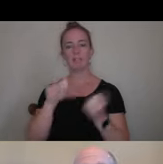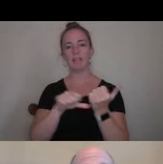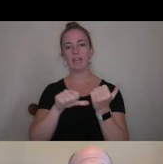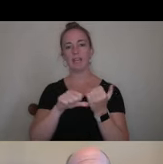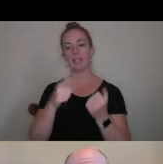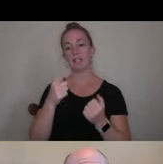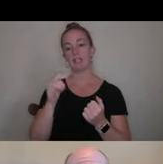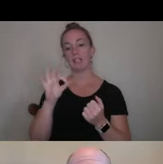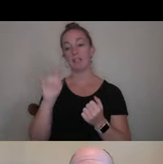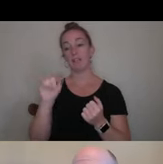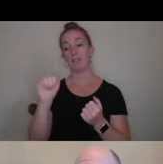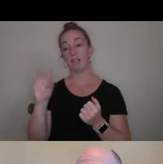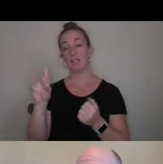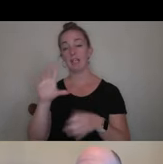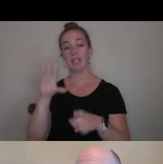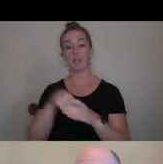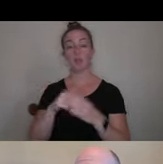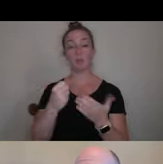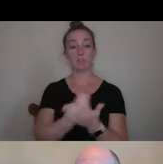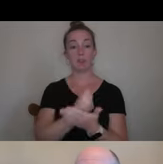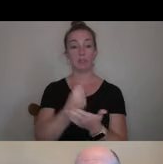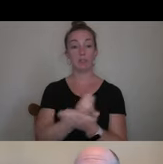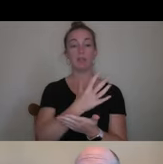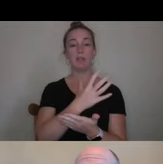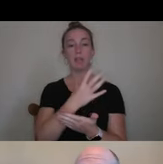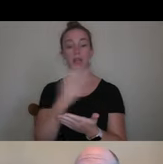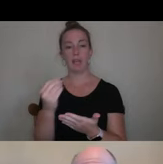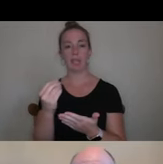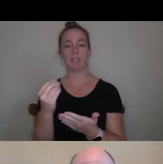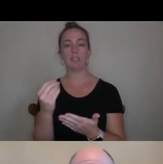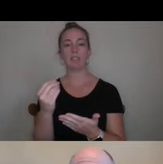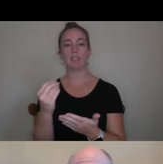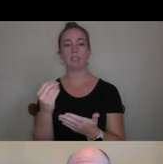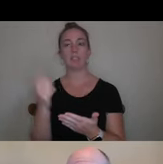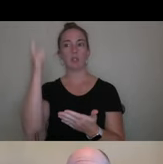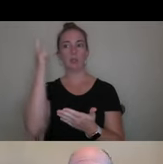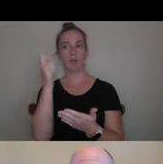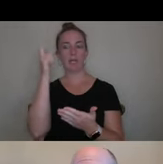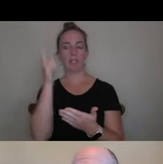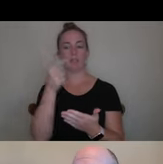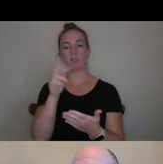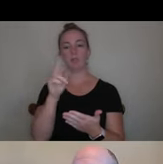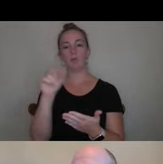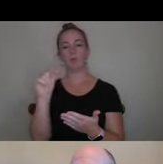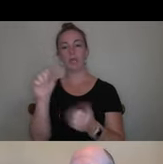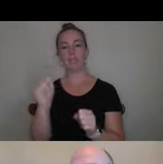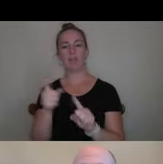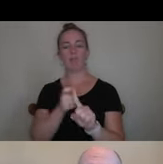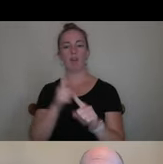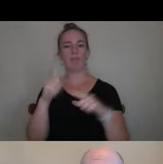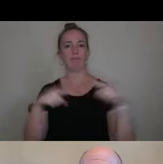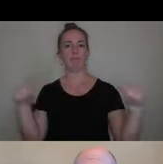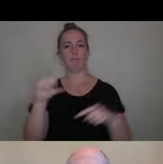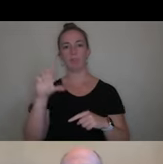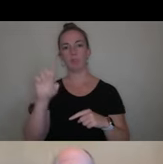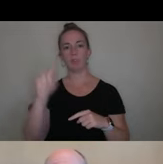includes both scholarship and and grants grants can come from a variety of sources from the